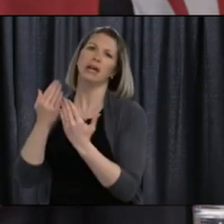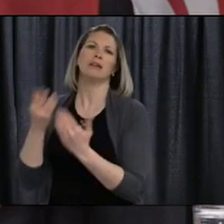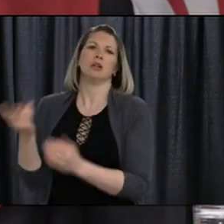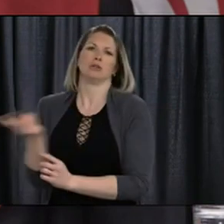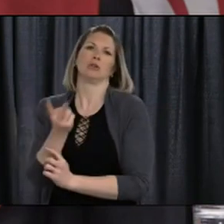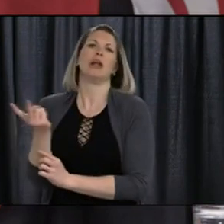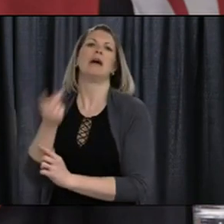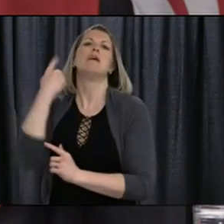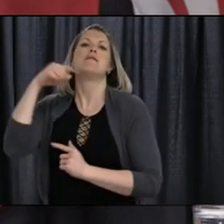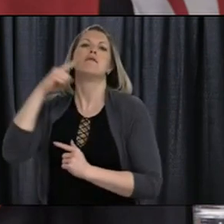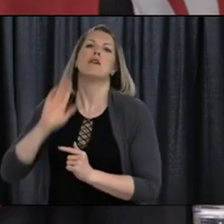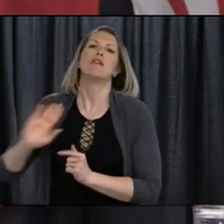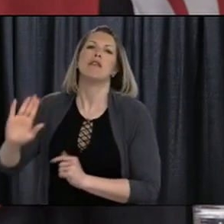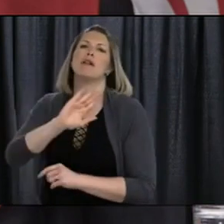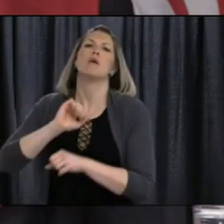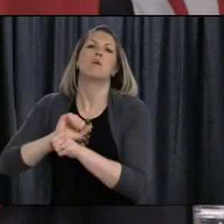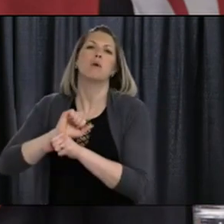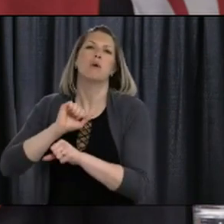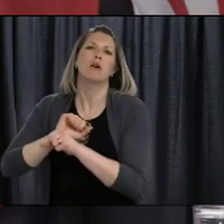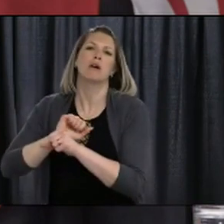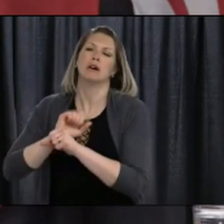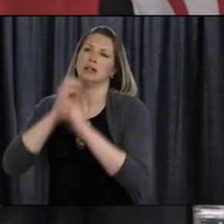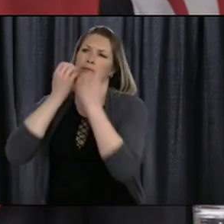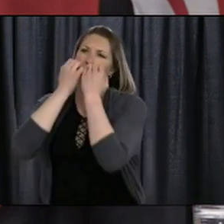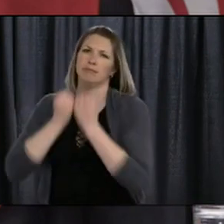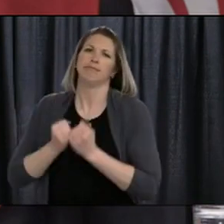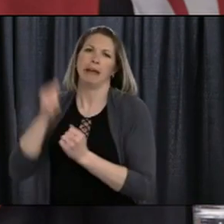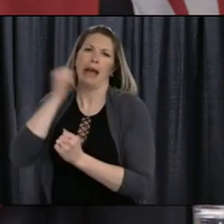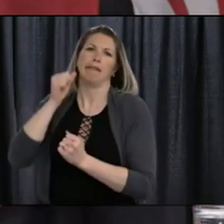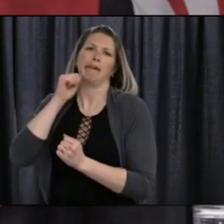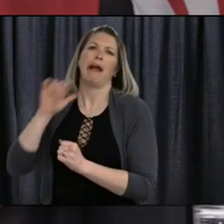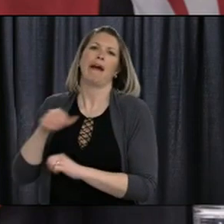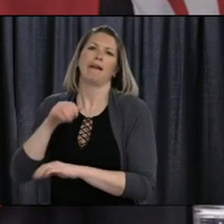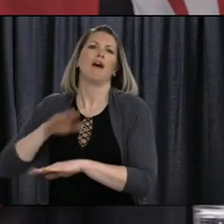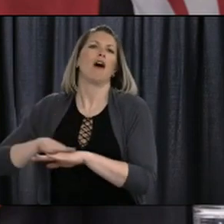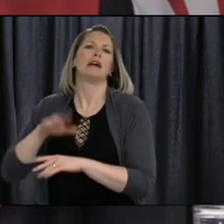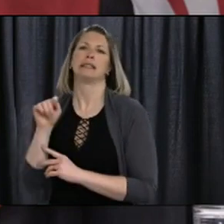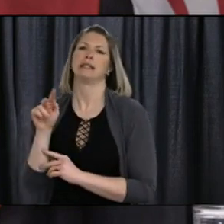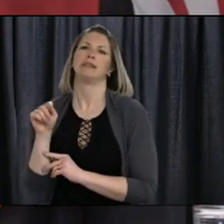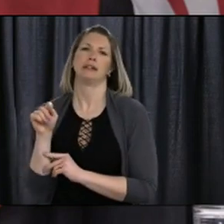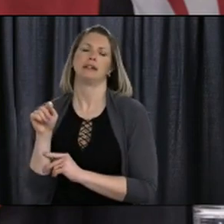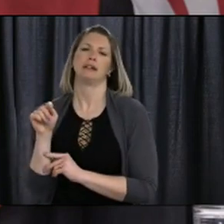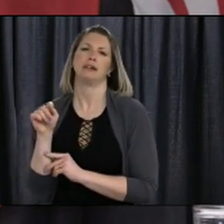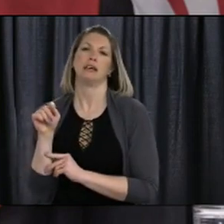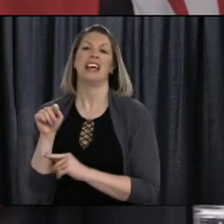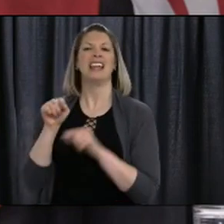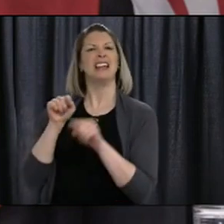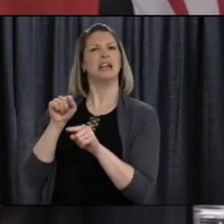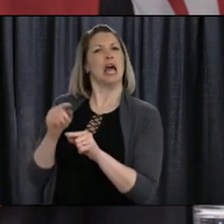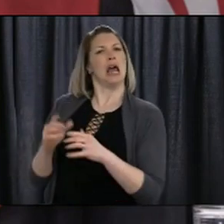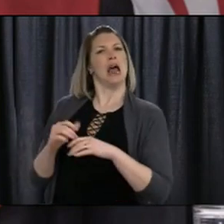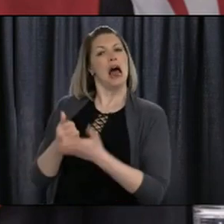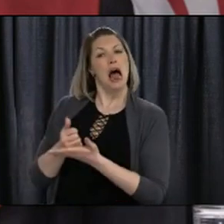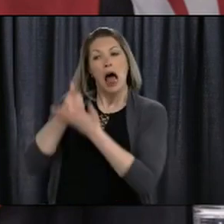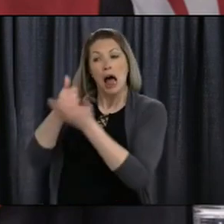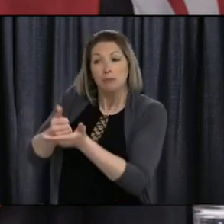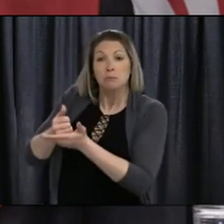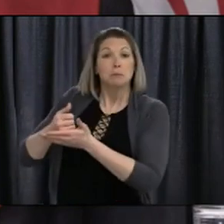all pockets of our community, including working with organizations who help most with the vulnerable populations.